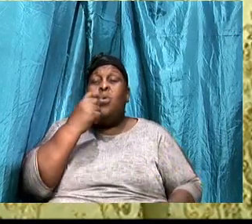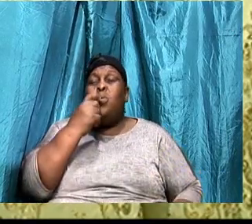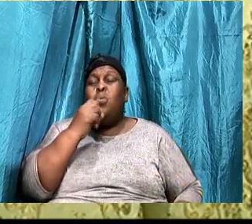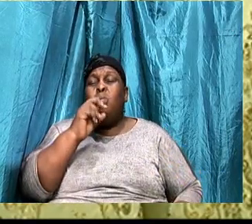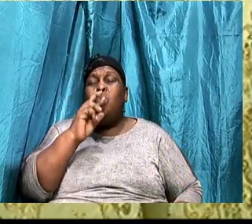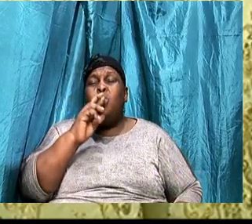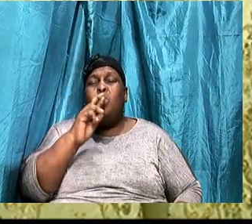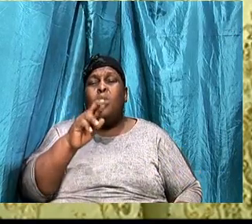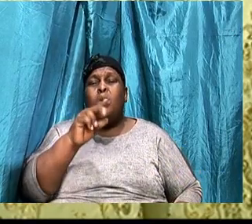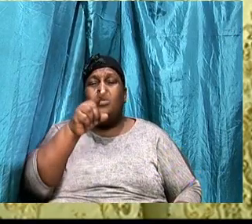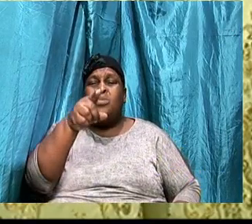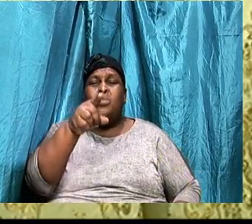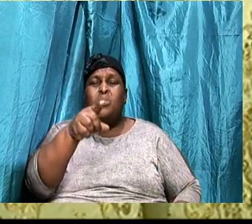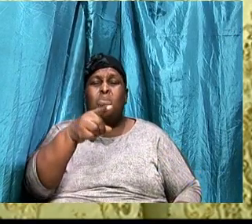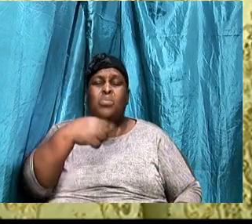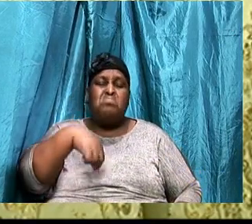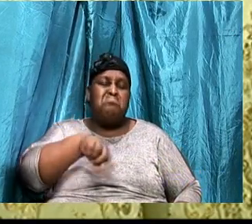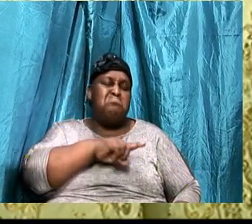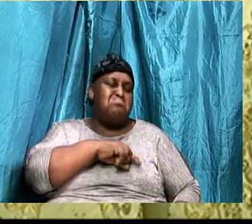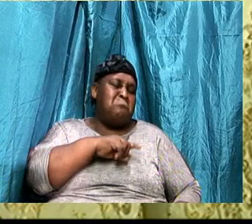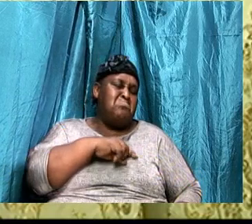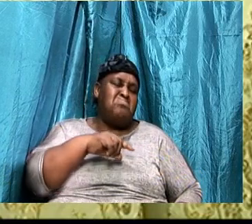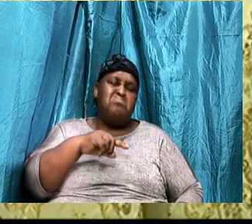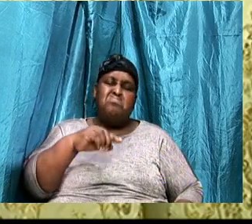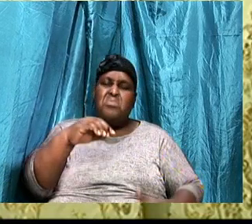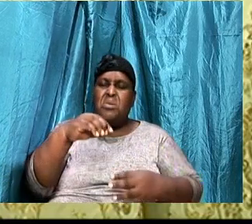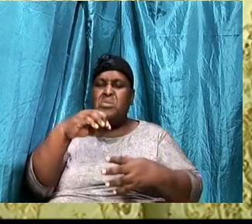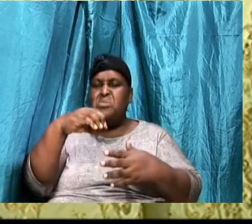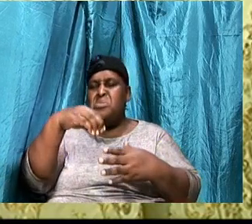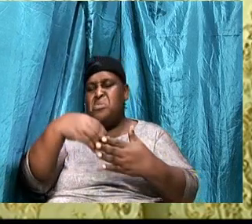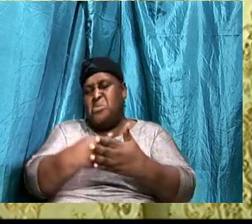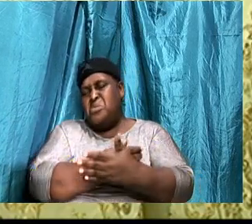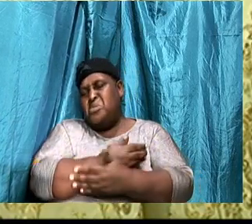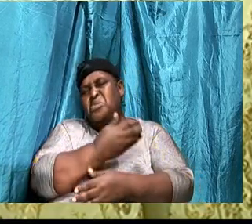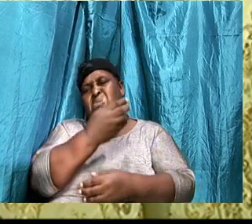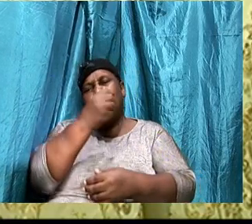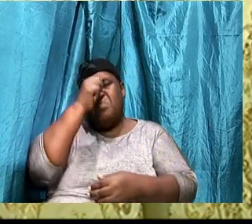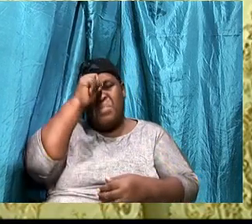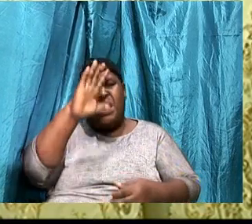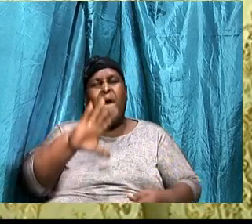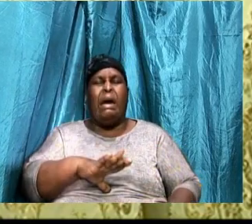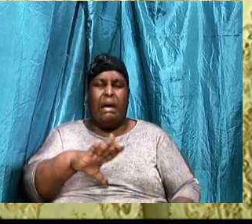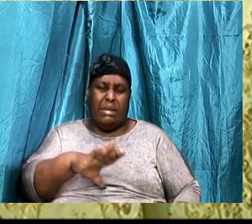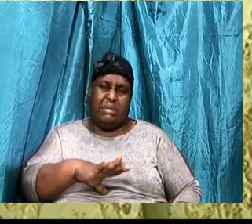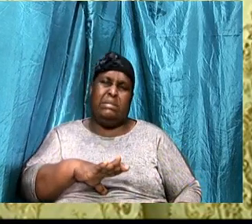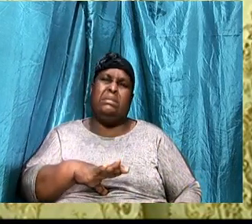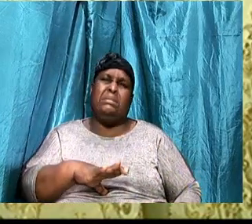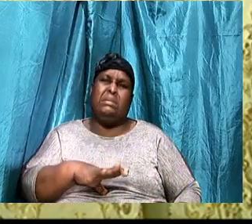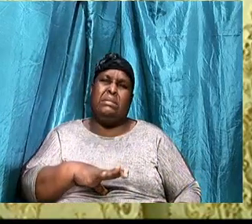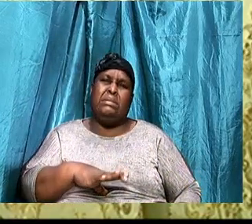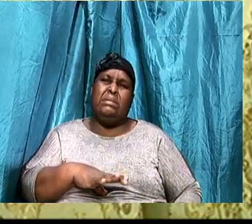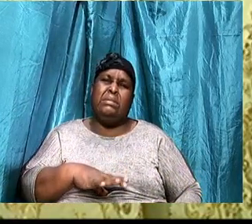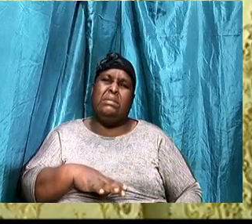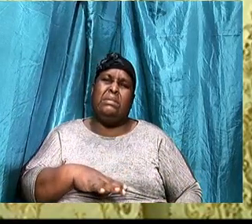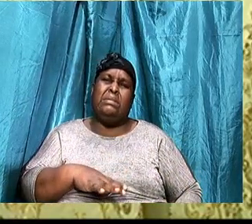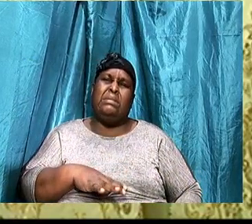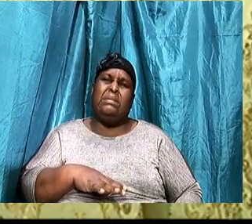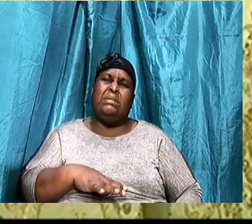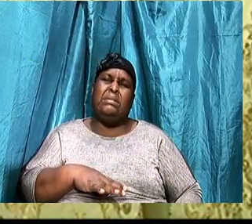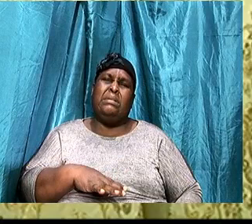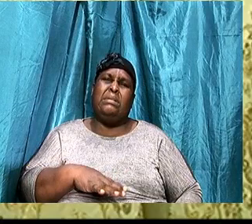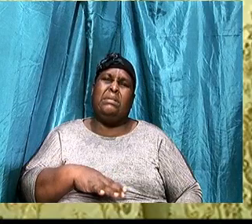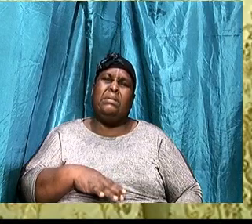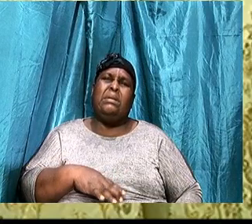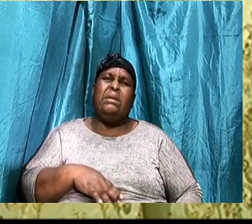We are a new creature. I am a new creature. The Bible says in 2 Corinthians 5, verses 17.